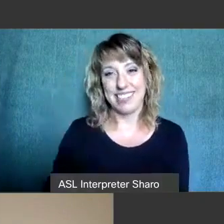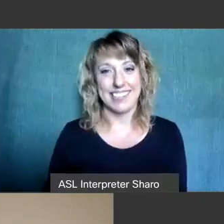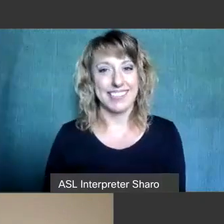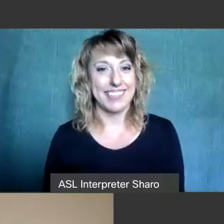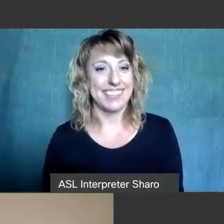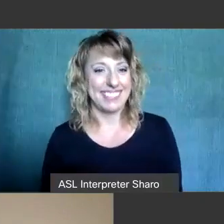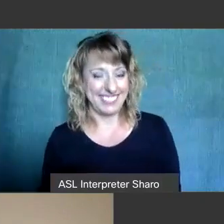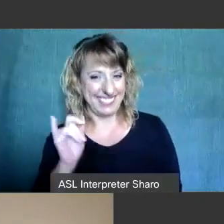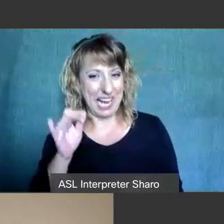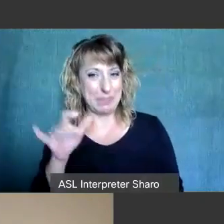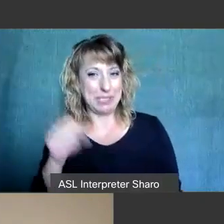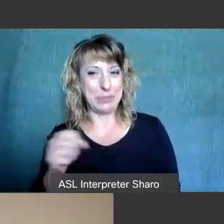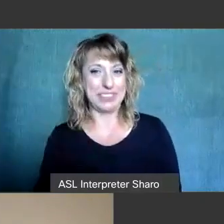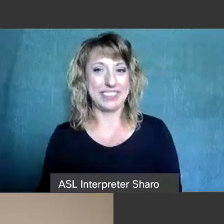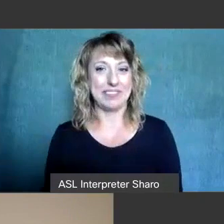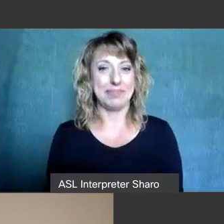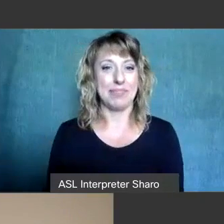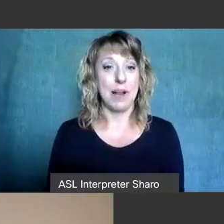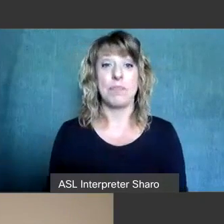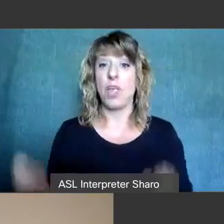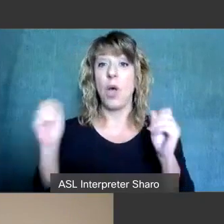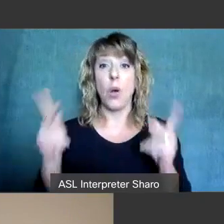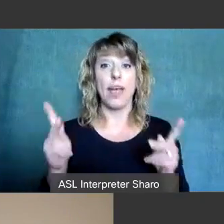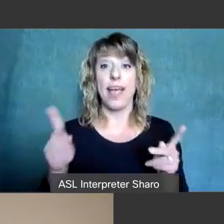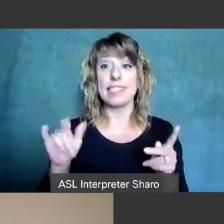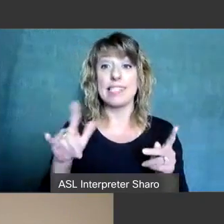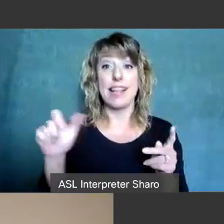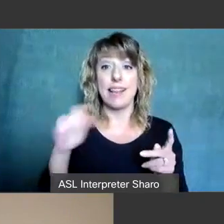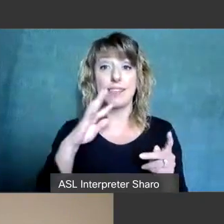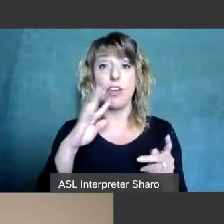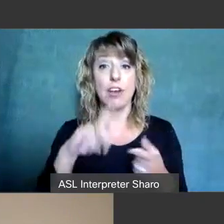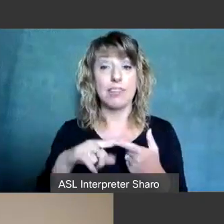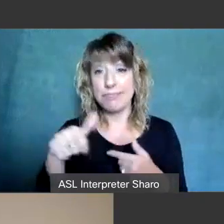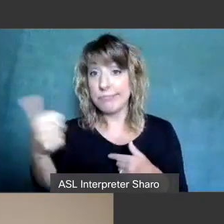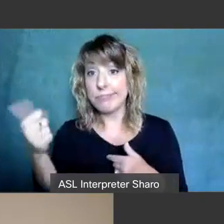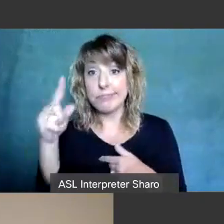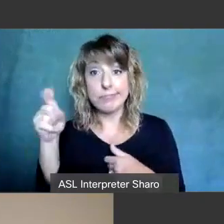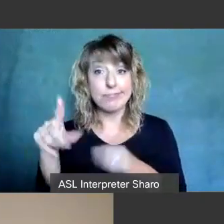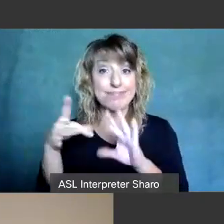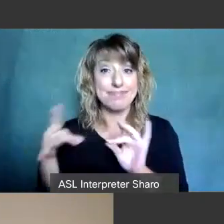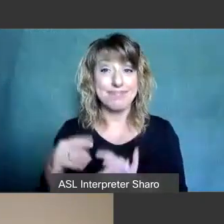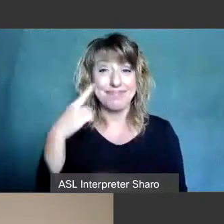absolutely okay okay any other questions or comments for jesse